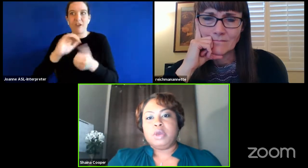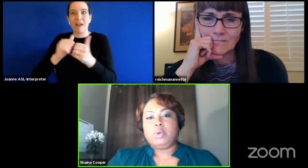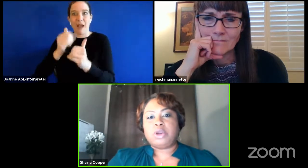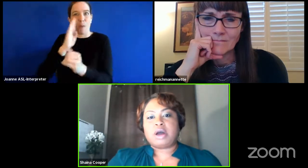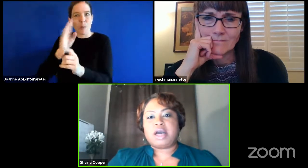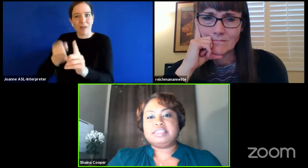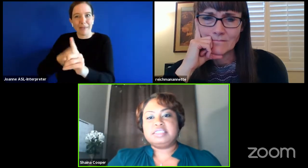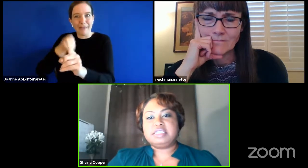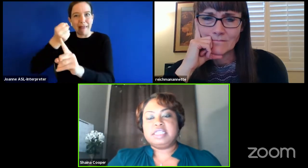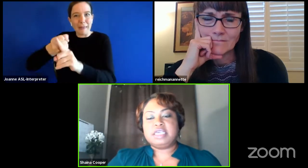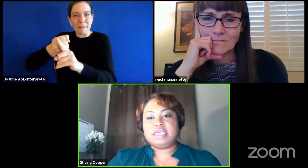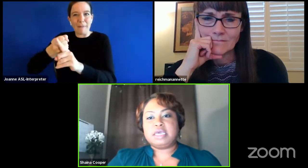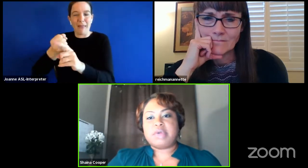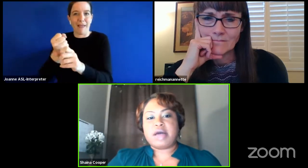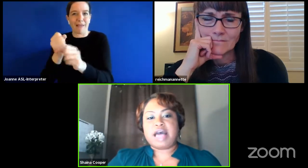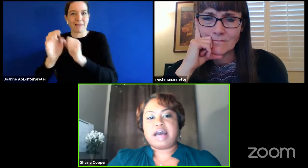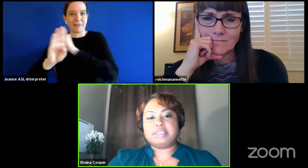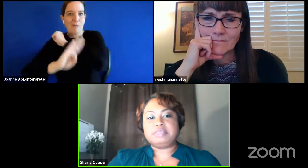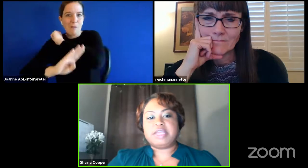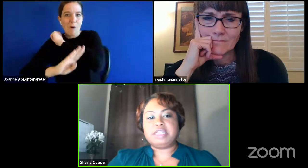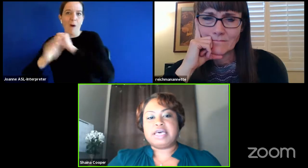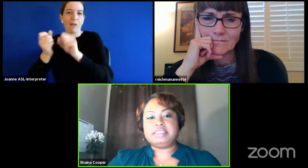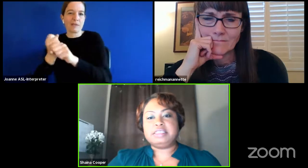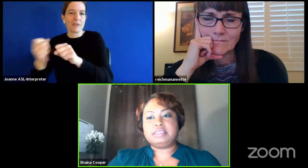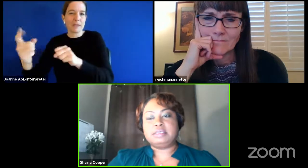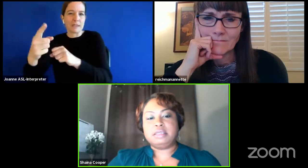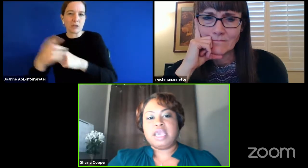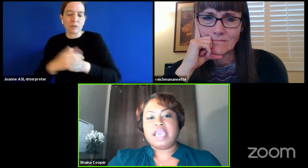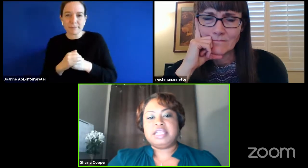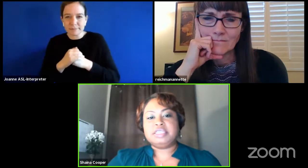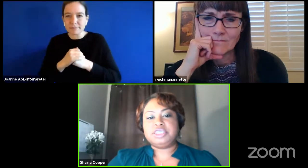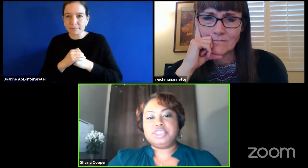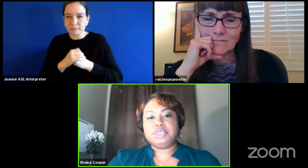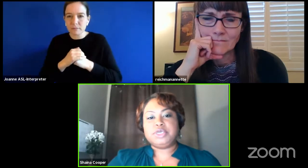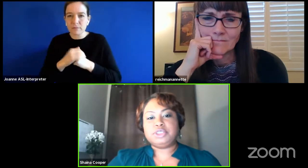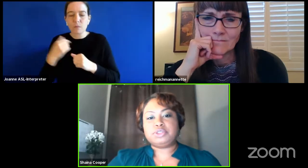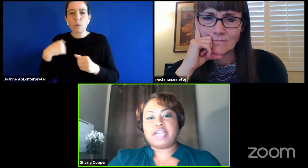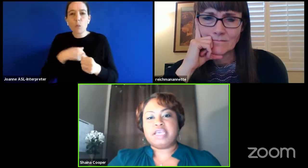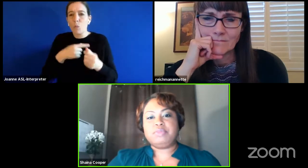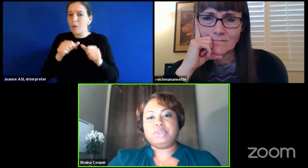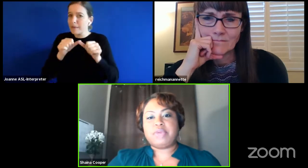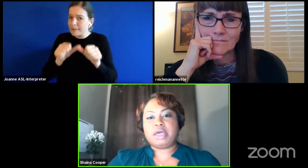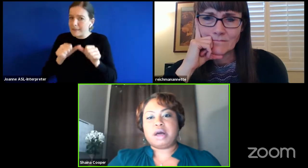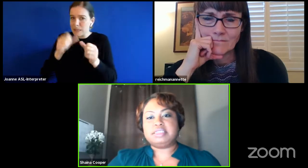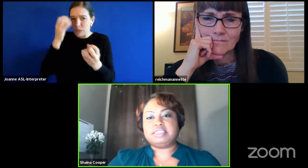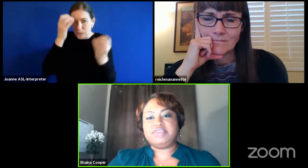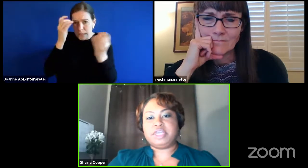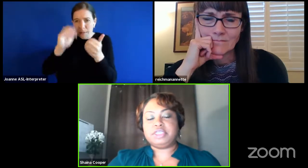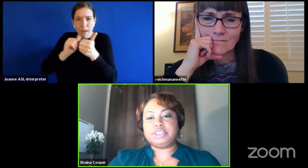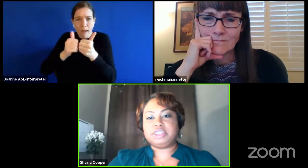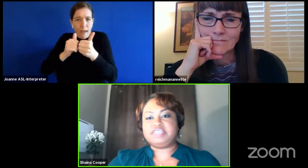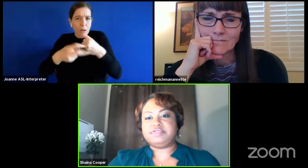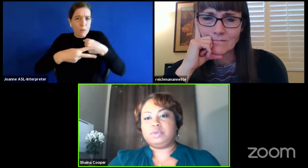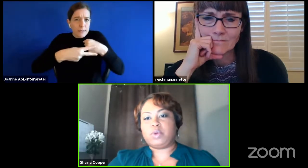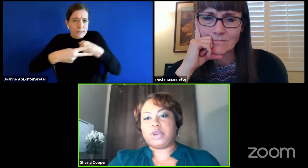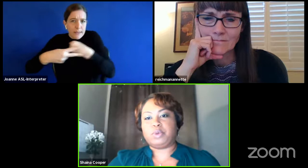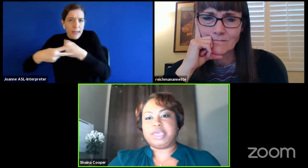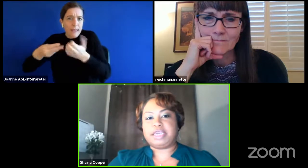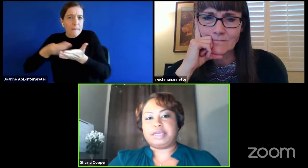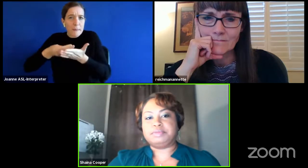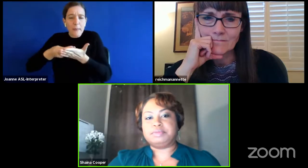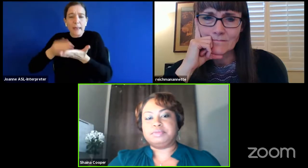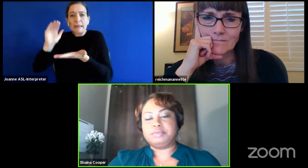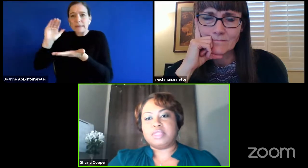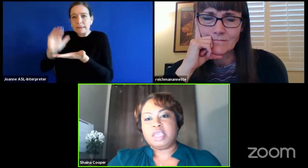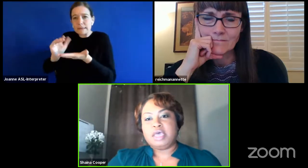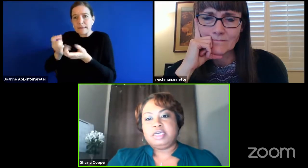we're constantly thinking about how to spend less and continuing to try to implement cost-saving initiatives where